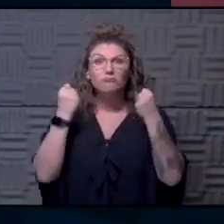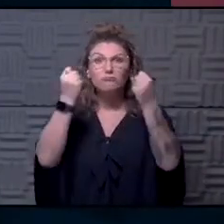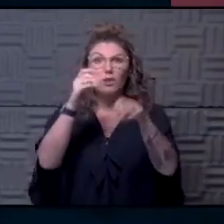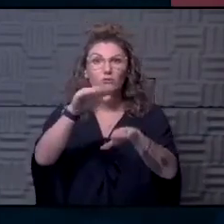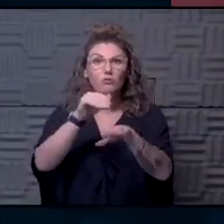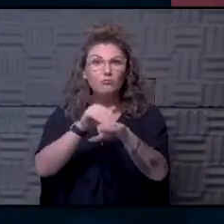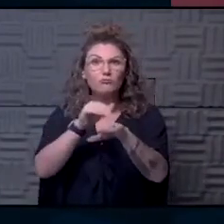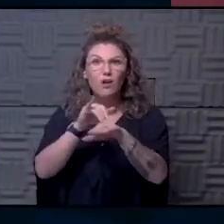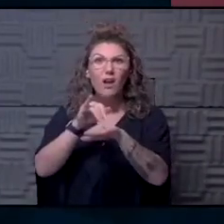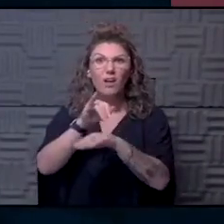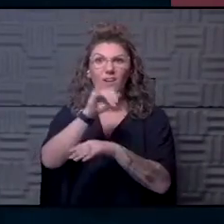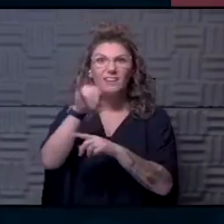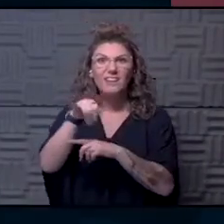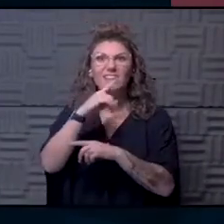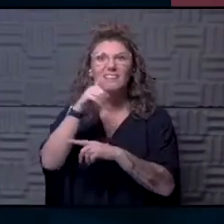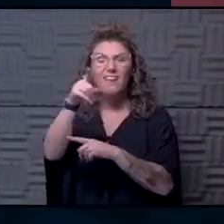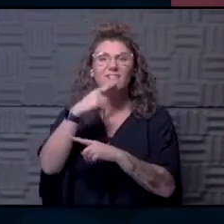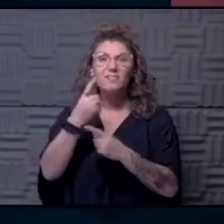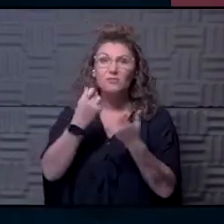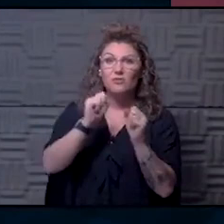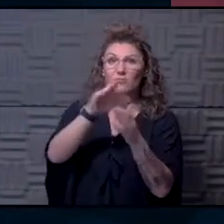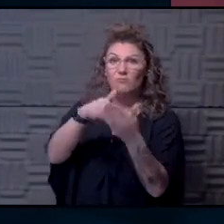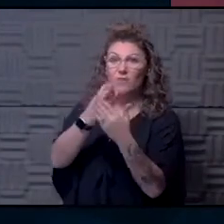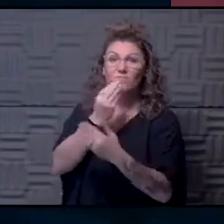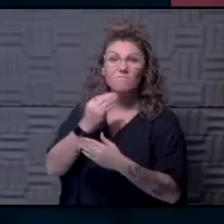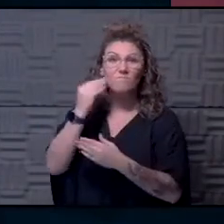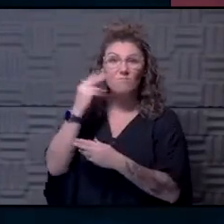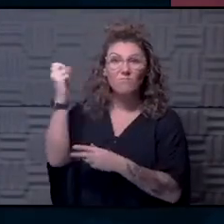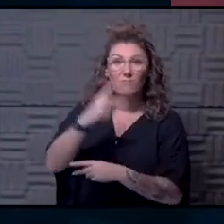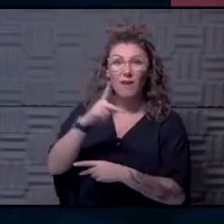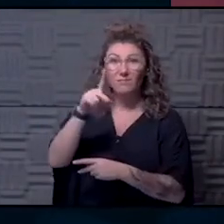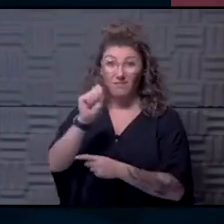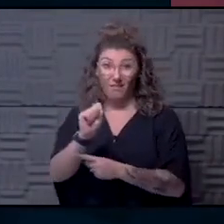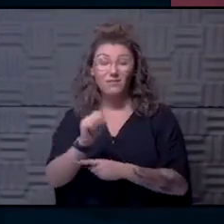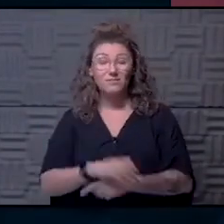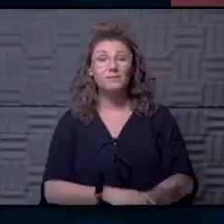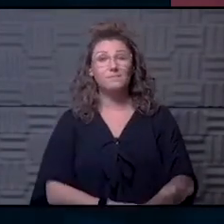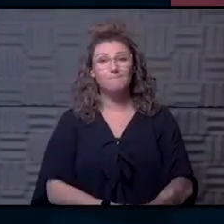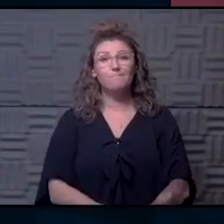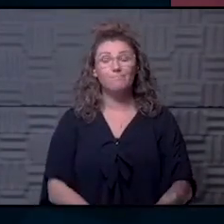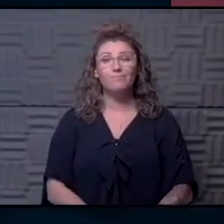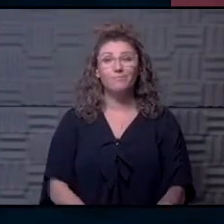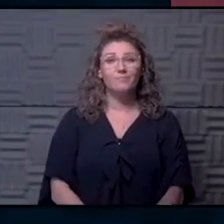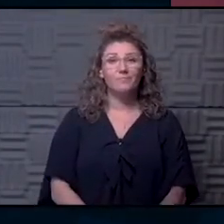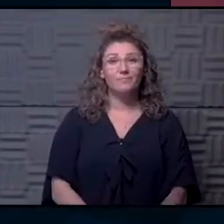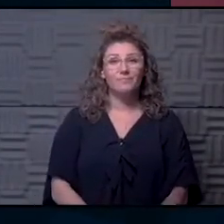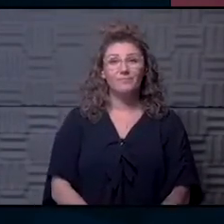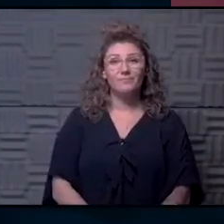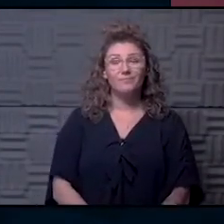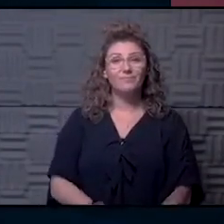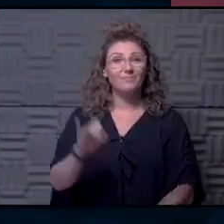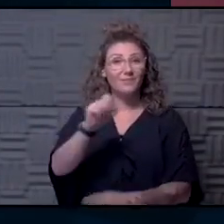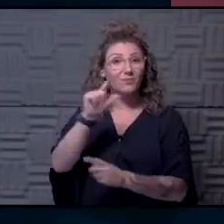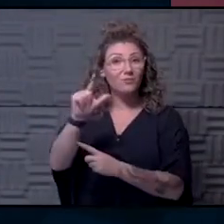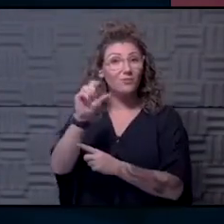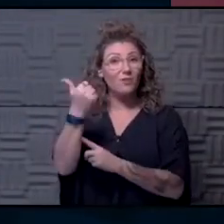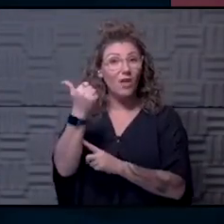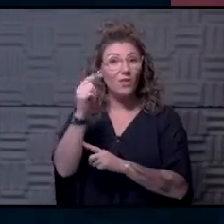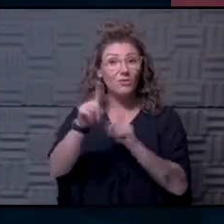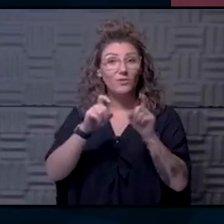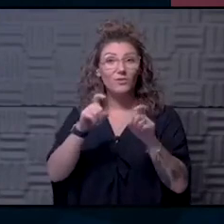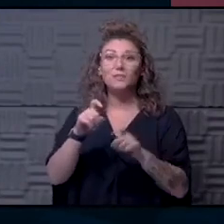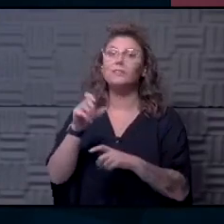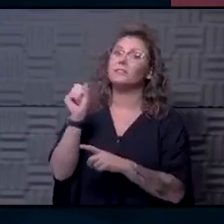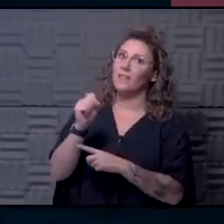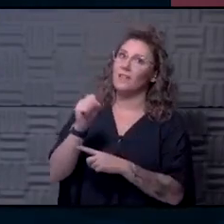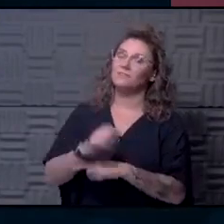something, trying to get back home. Right. And back here to Kansas. So Jill, it's me a long